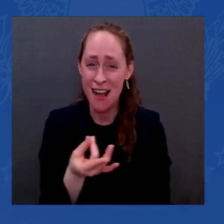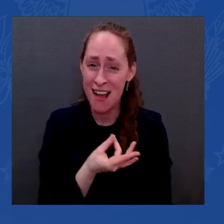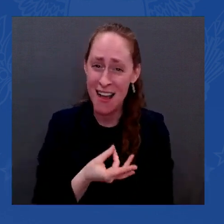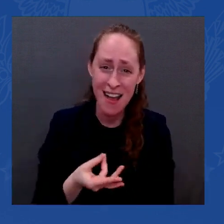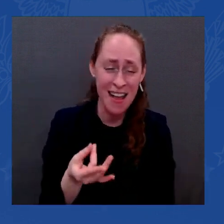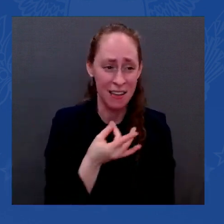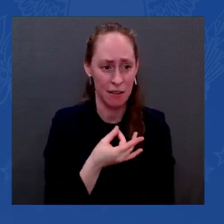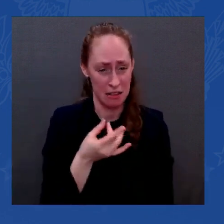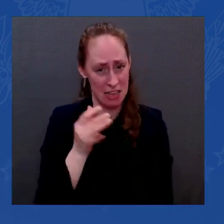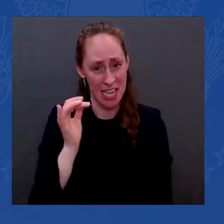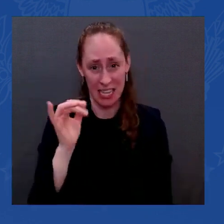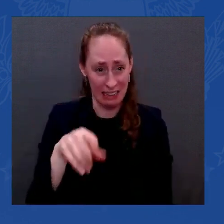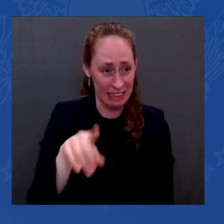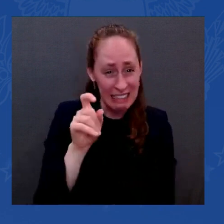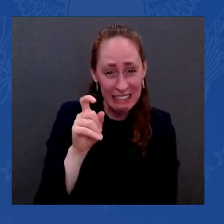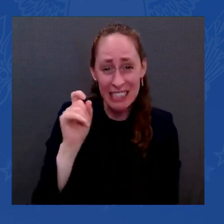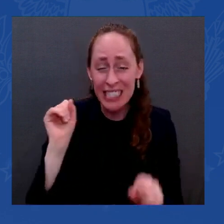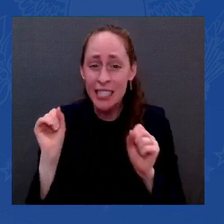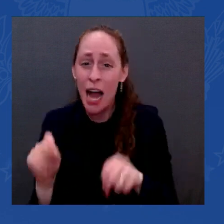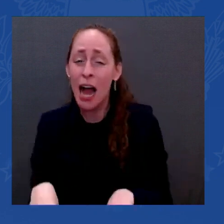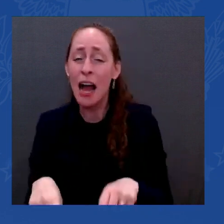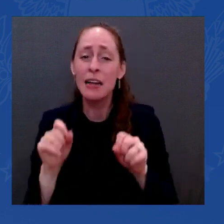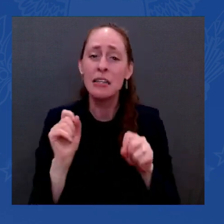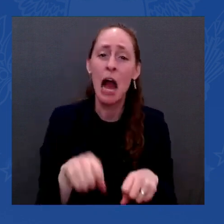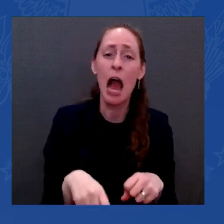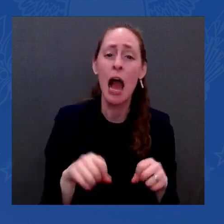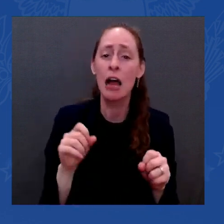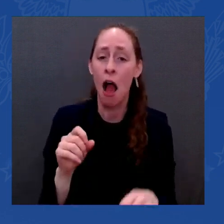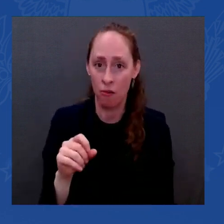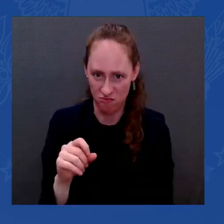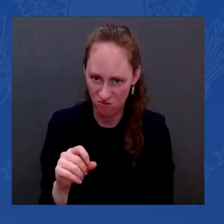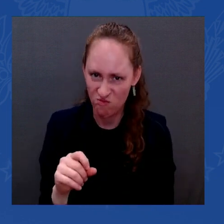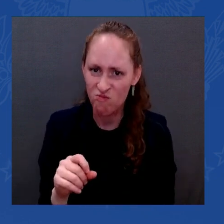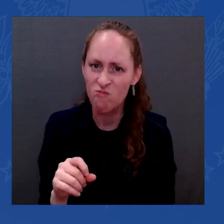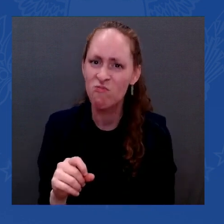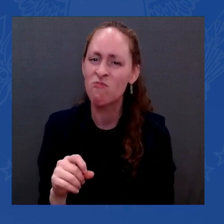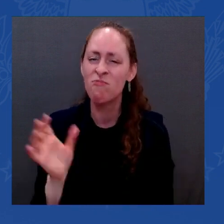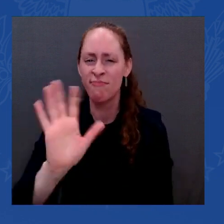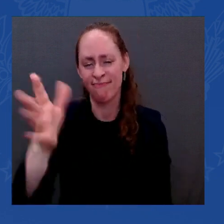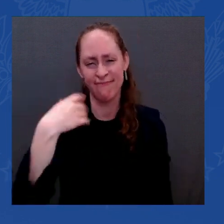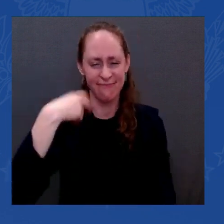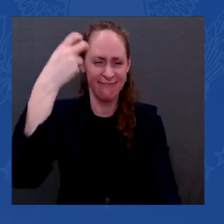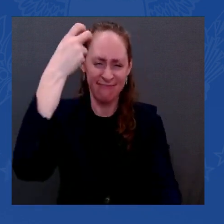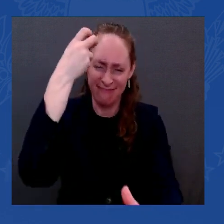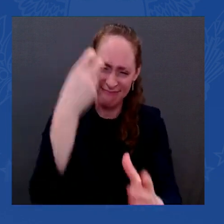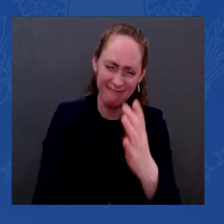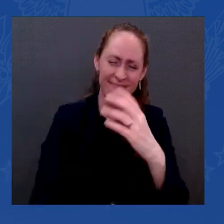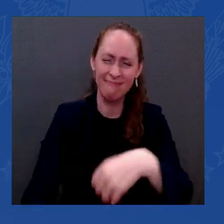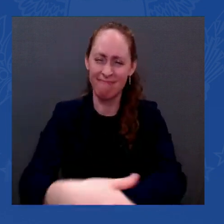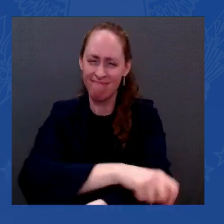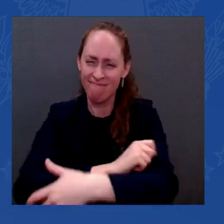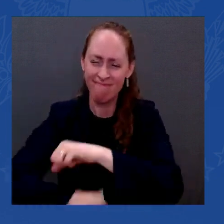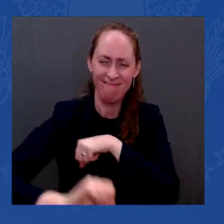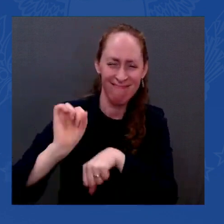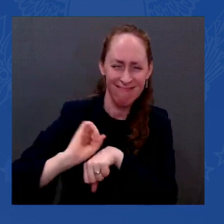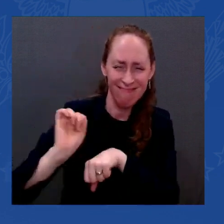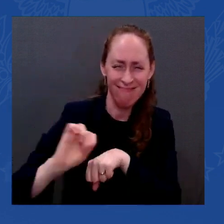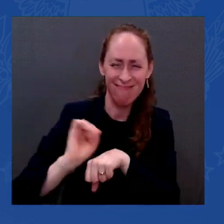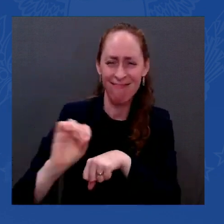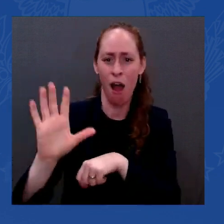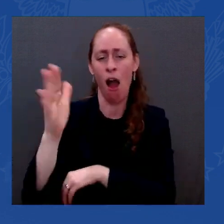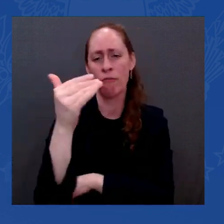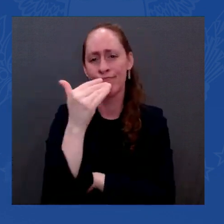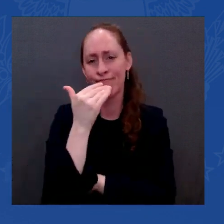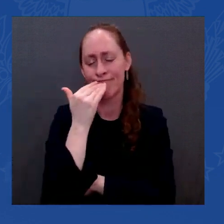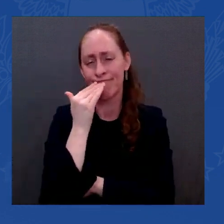great company poised to become an American champion. So I hope that our story is a symbol